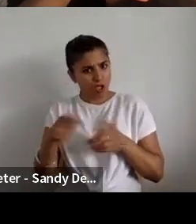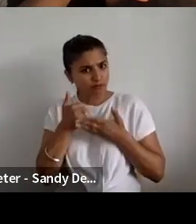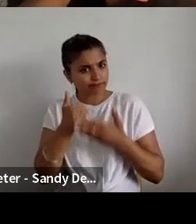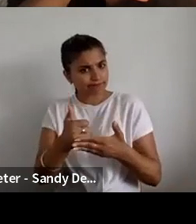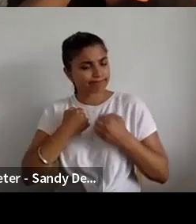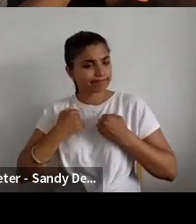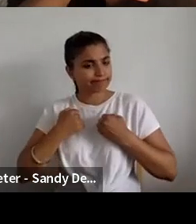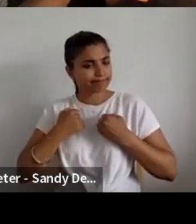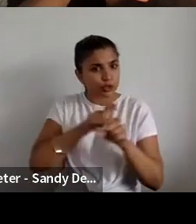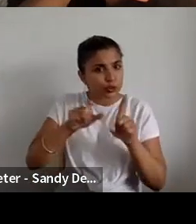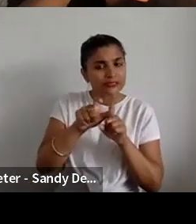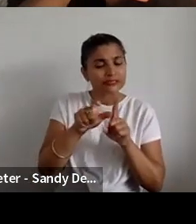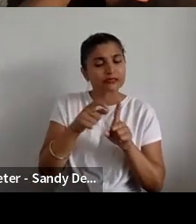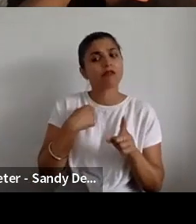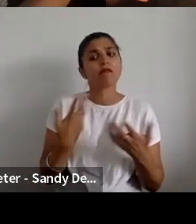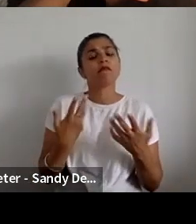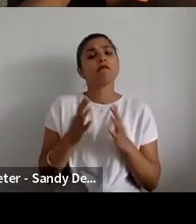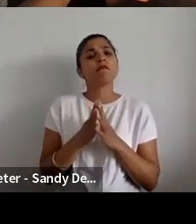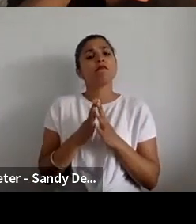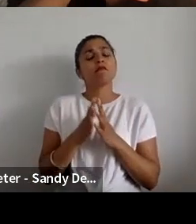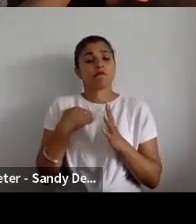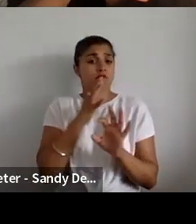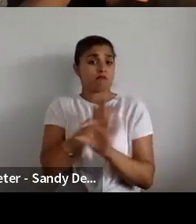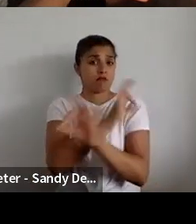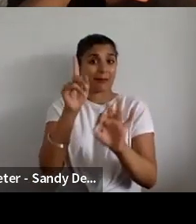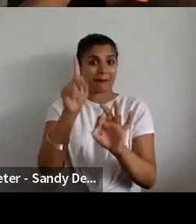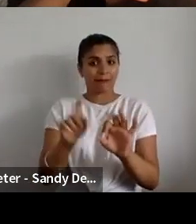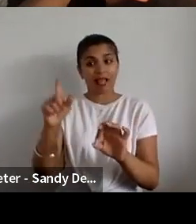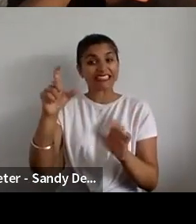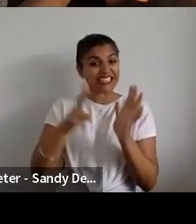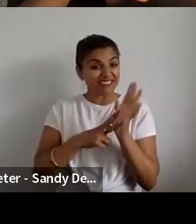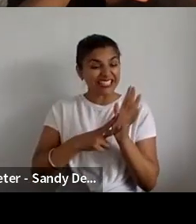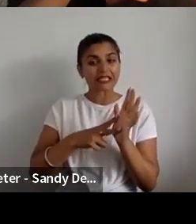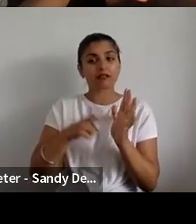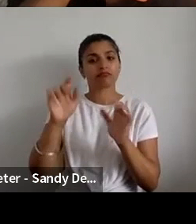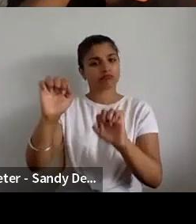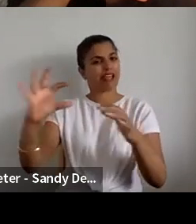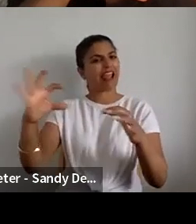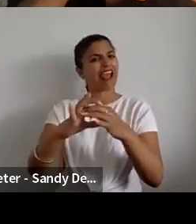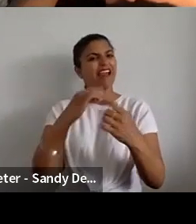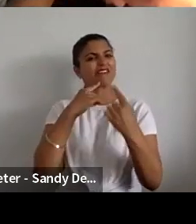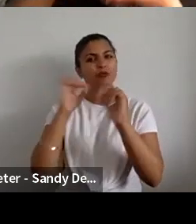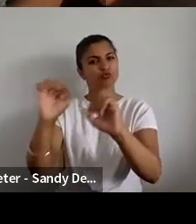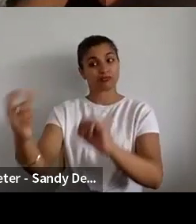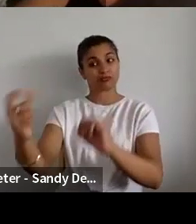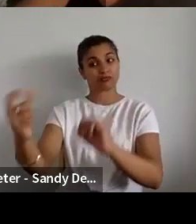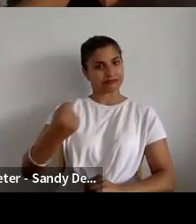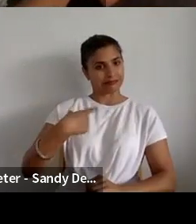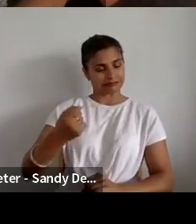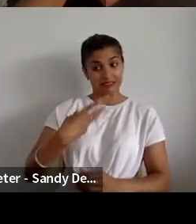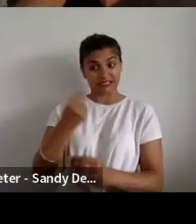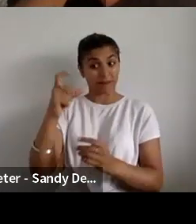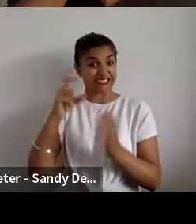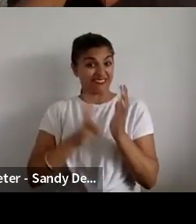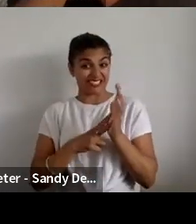So we we just asked people to send a link or a CV and most people sent a CV but for some it was literally